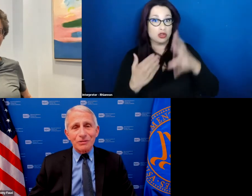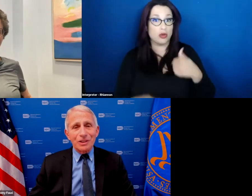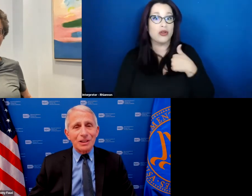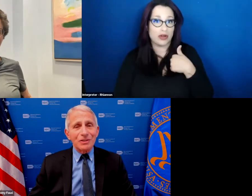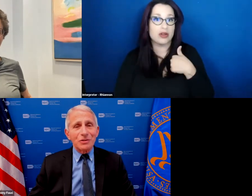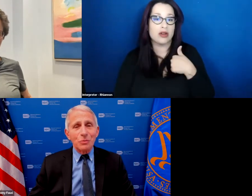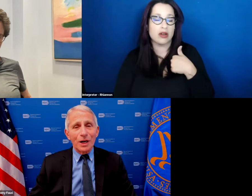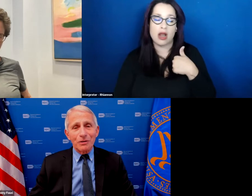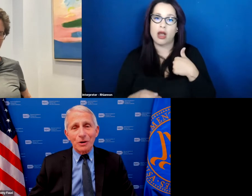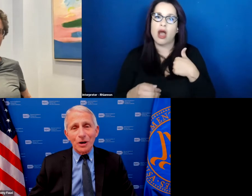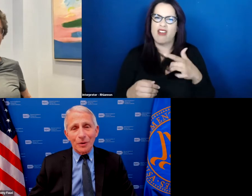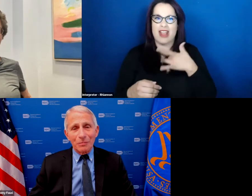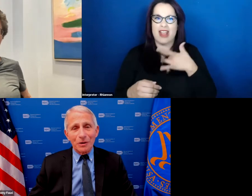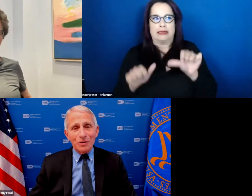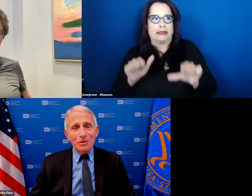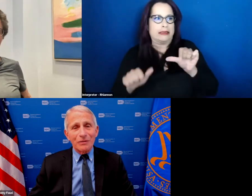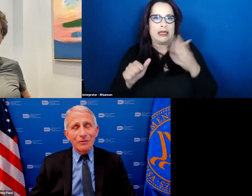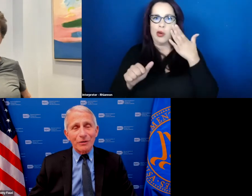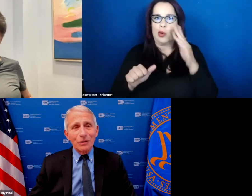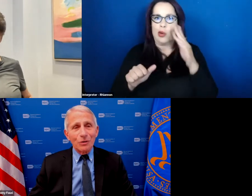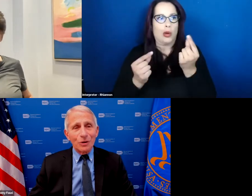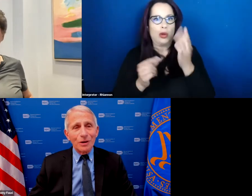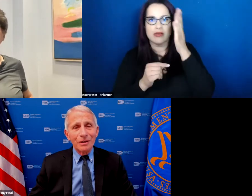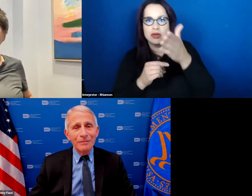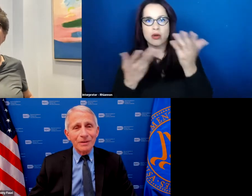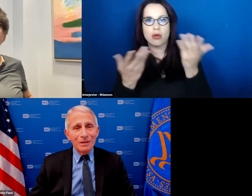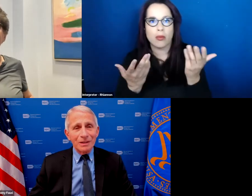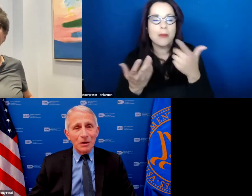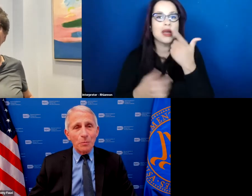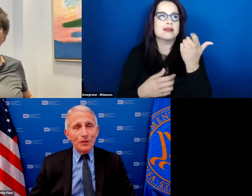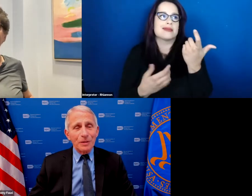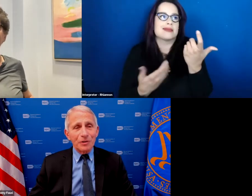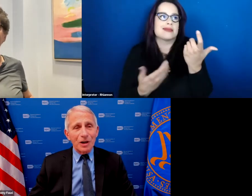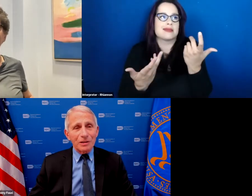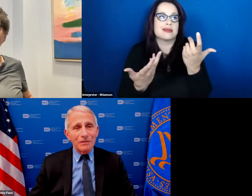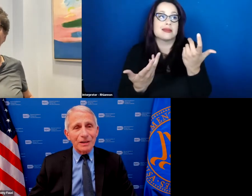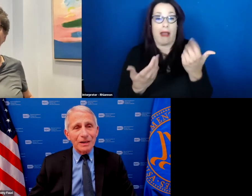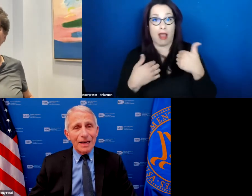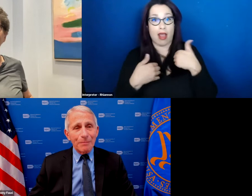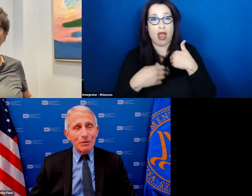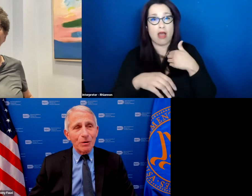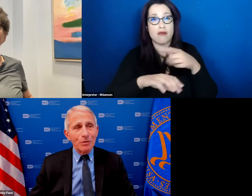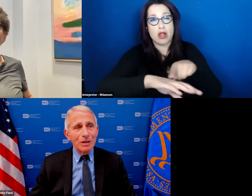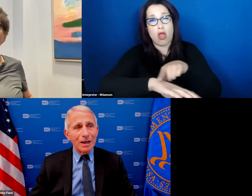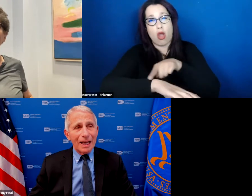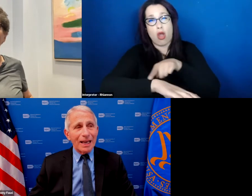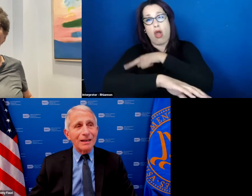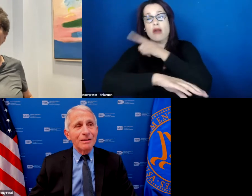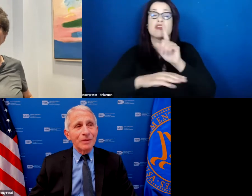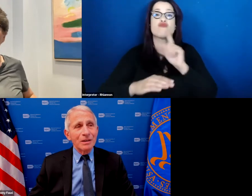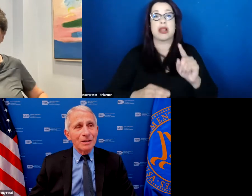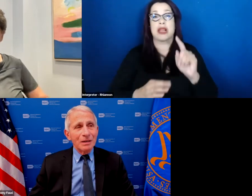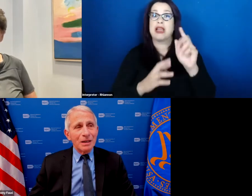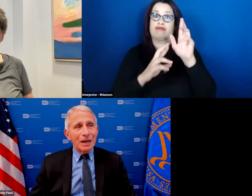uncertainty as to where you're going because you have a very long and hopefully productive and happy road ahead